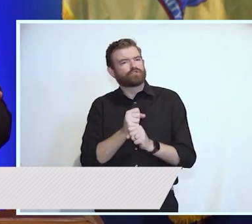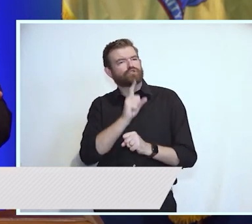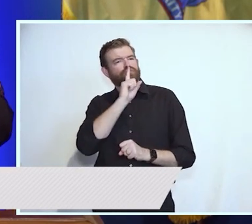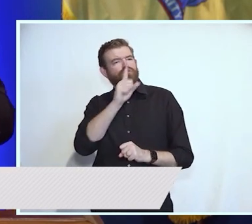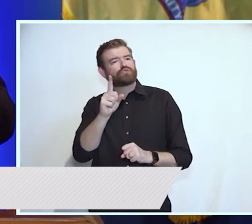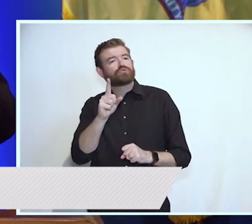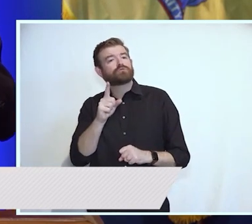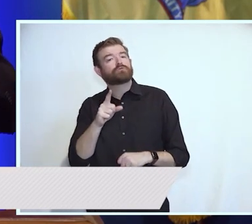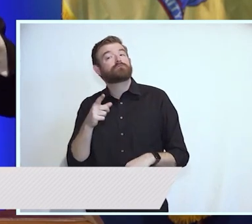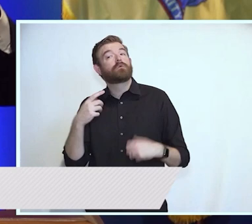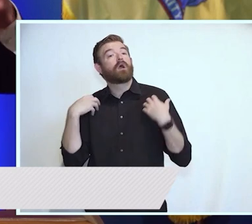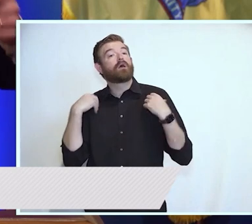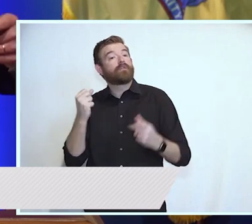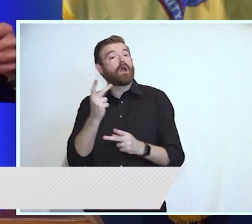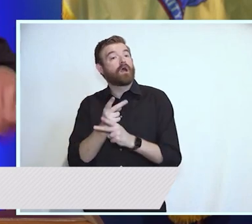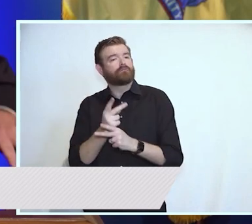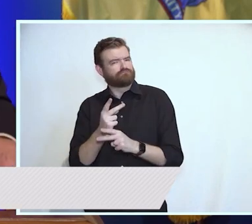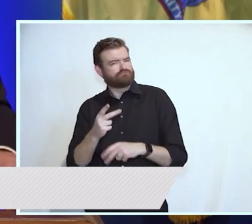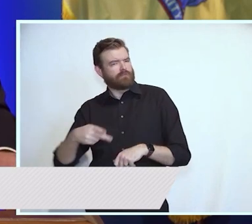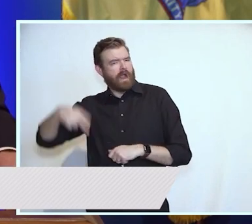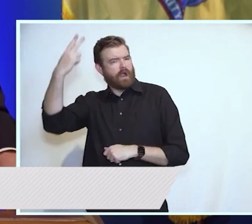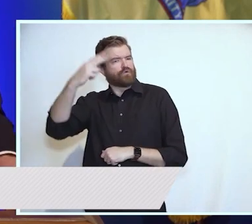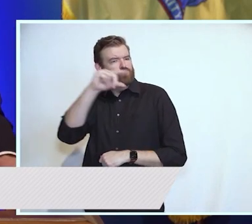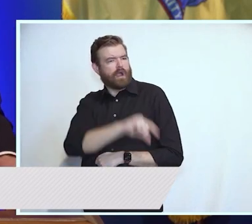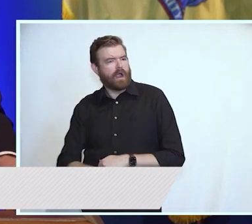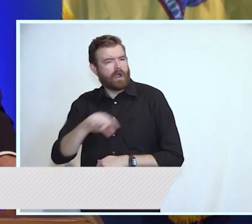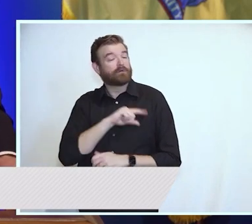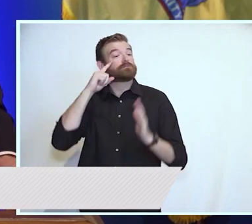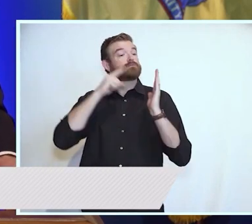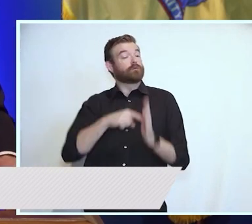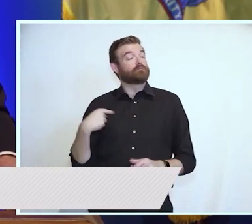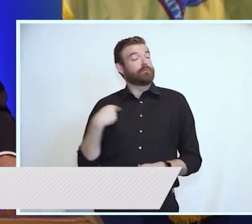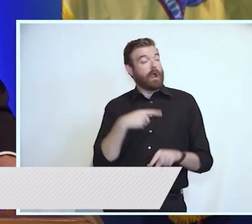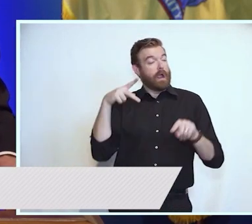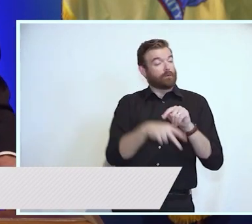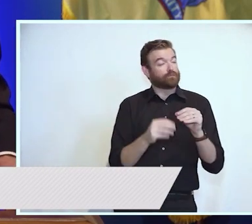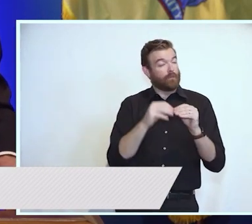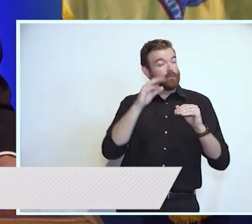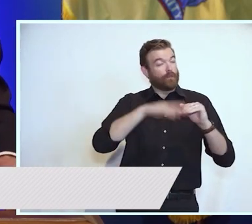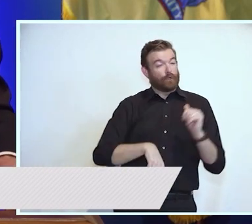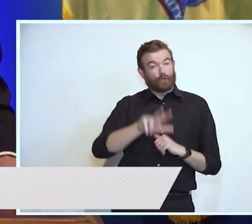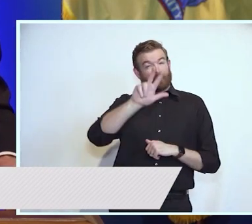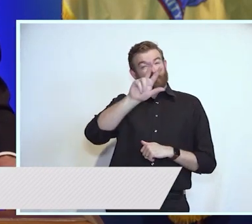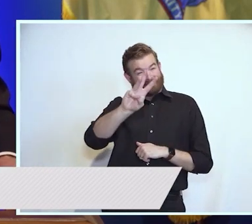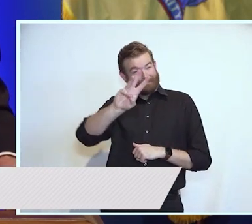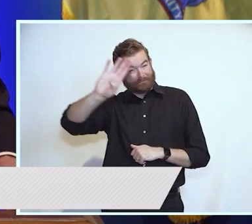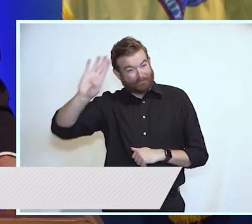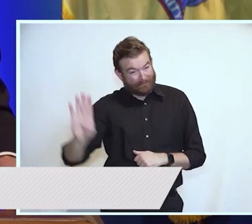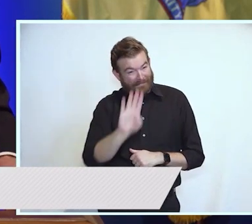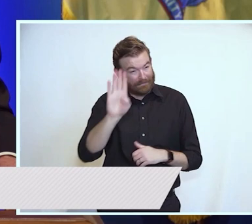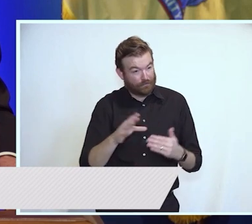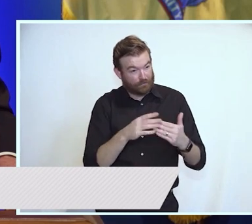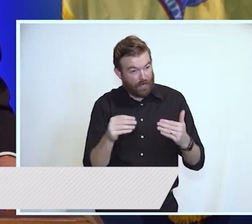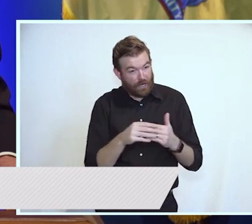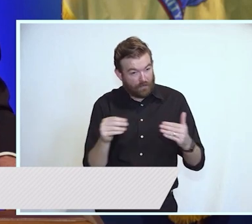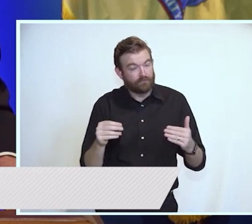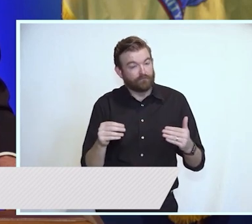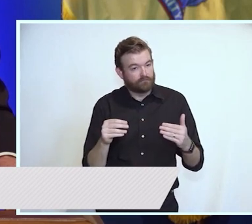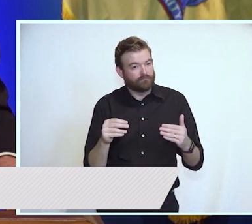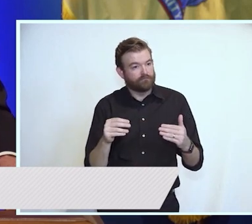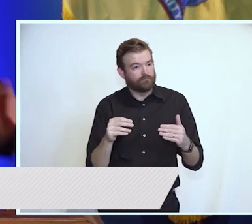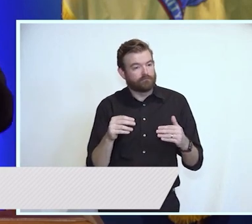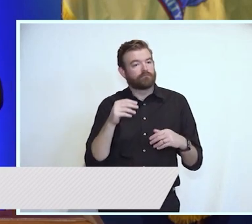from the projected long-term costs of providing health care to our retired and public employees alone.